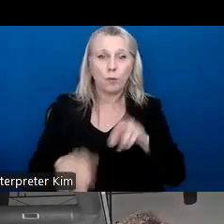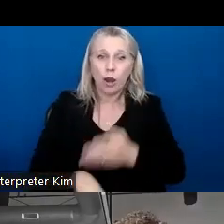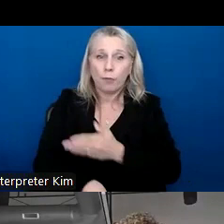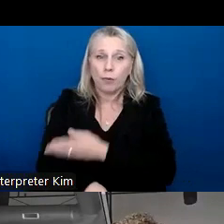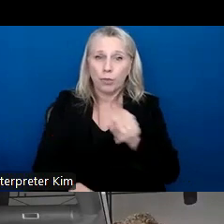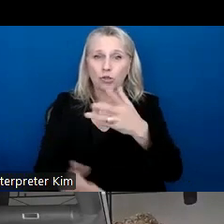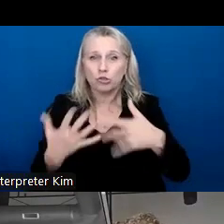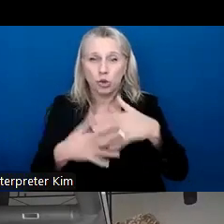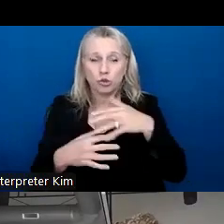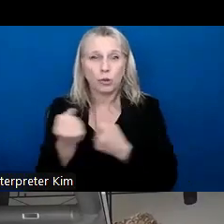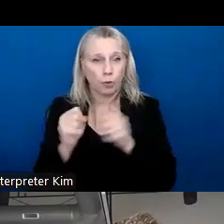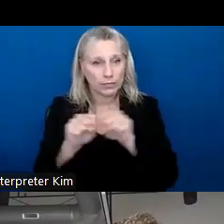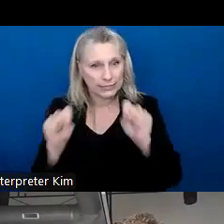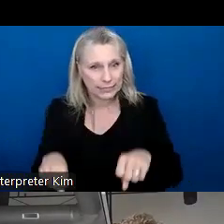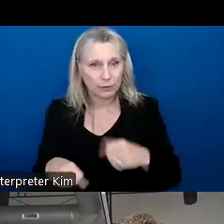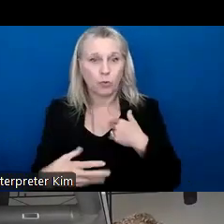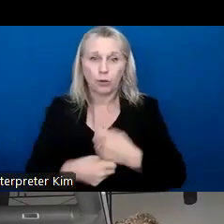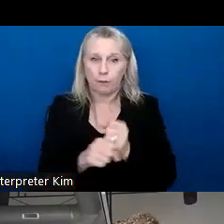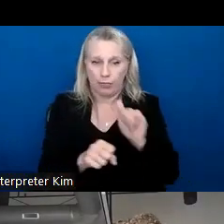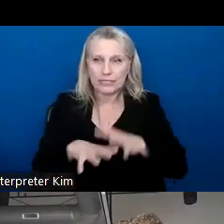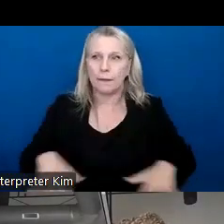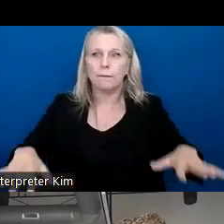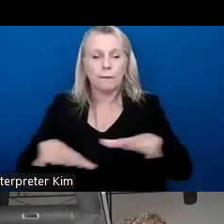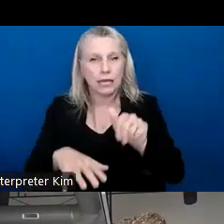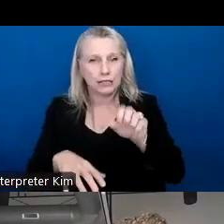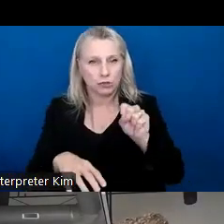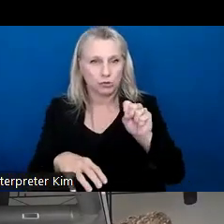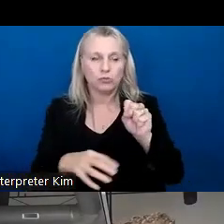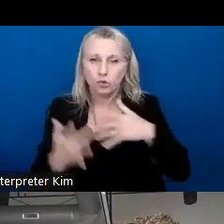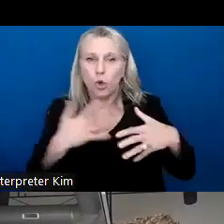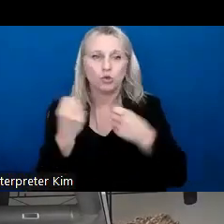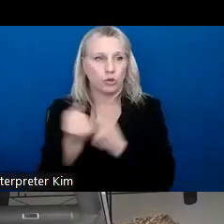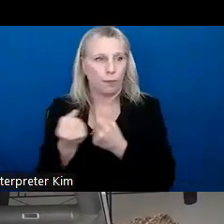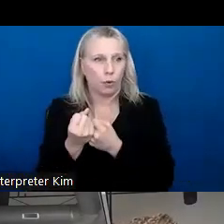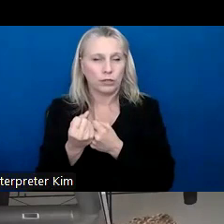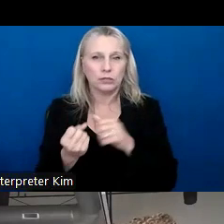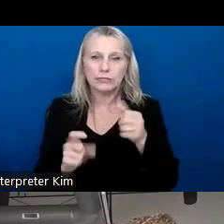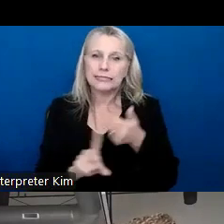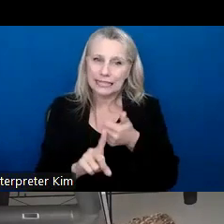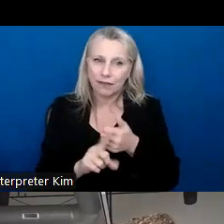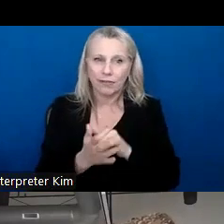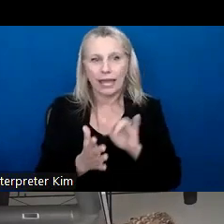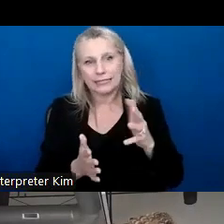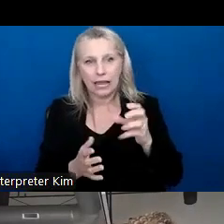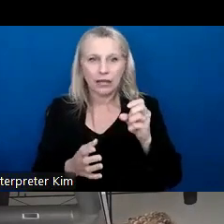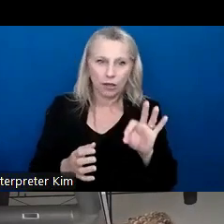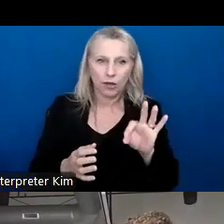systems, which we wanted to create this space as a social support in itself. Um, so that's kind of, um,